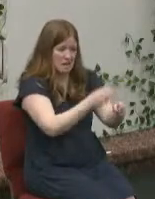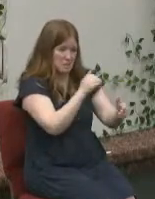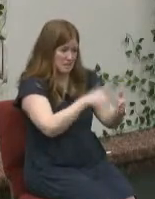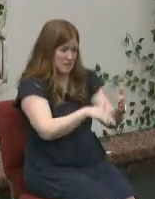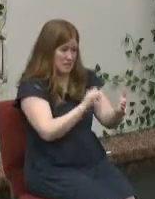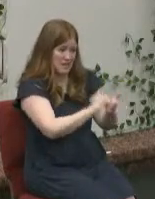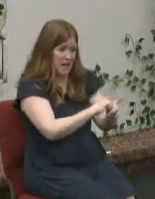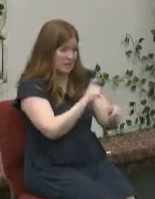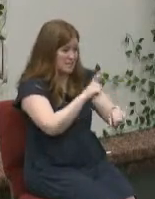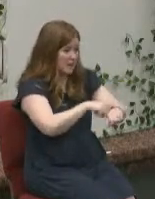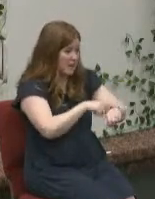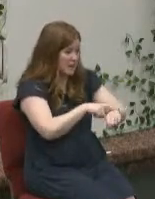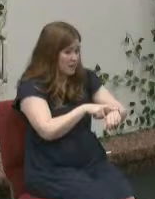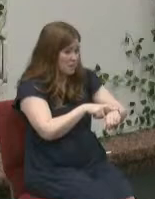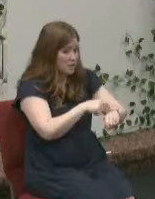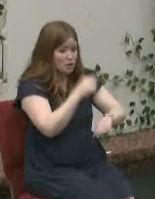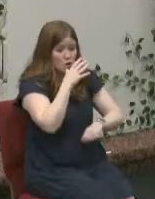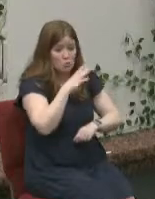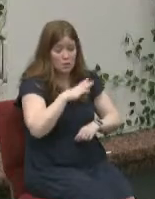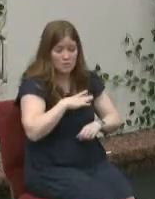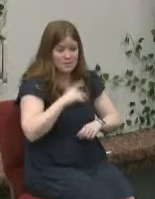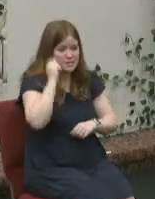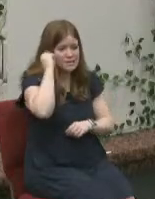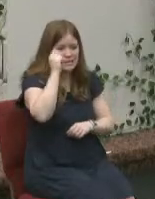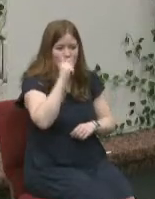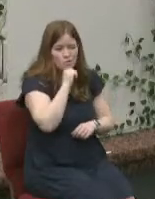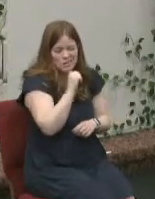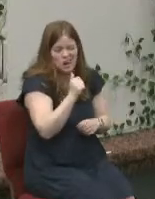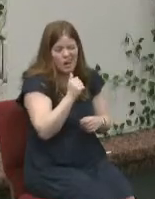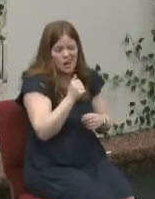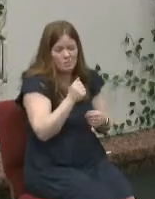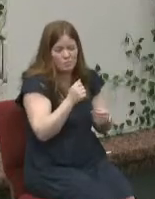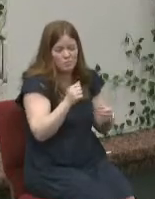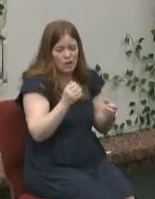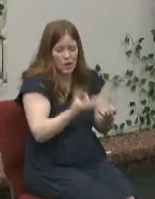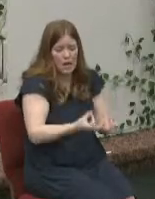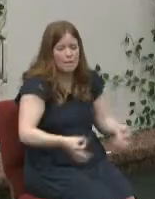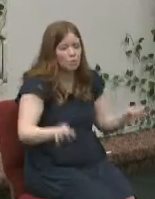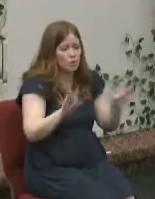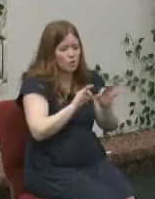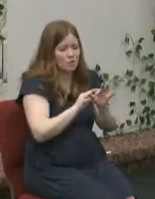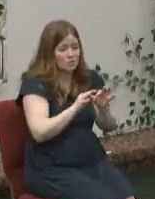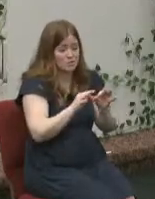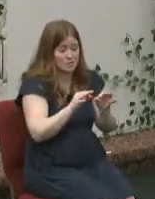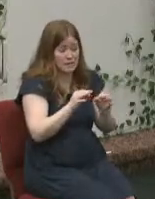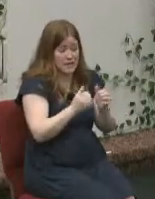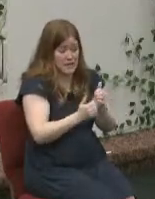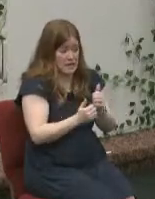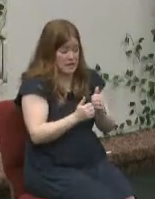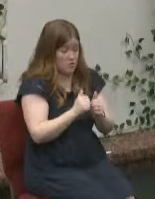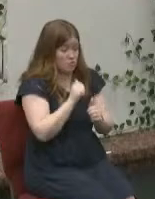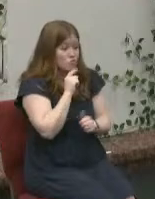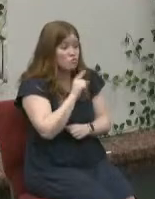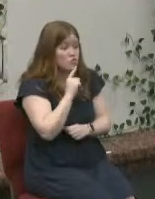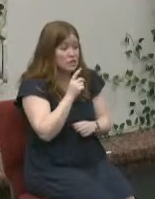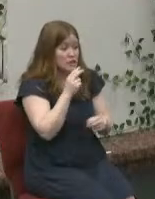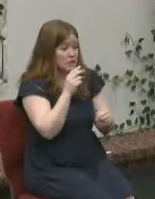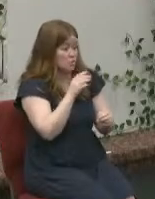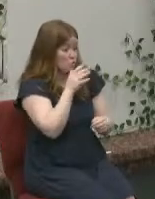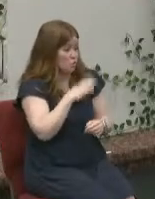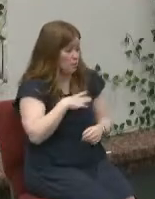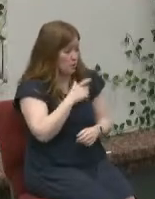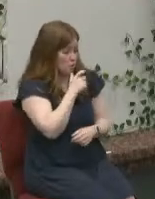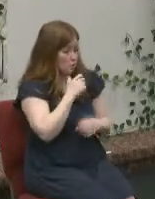women's testimonies were not valid especially women named women who had very